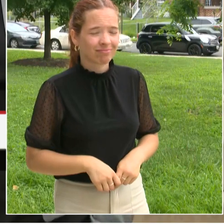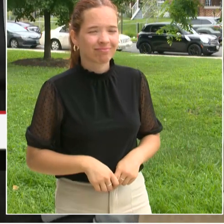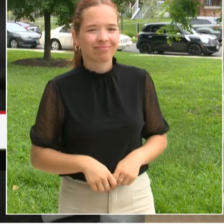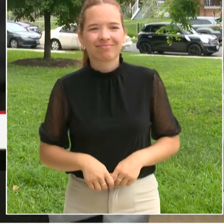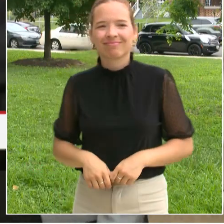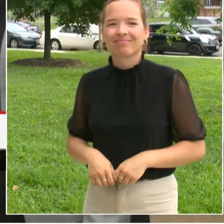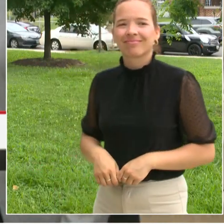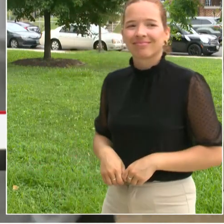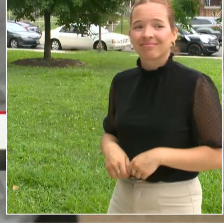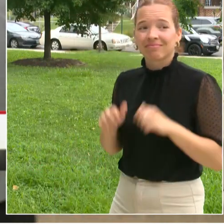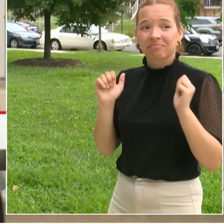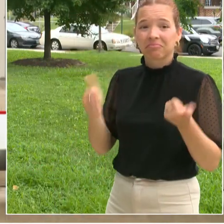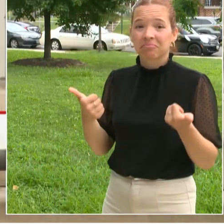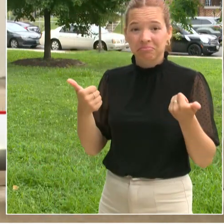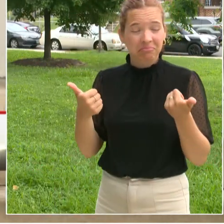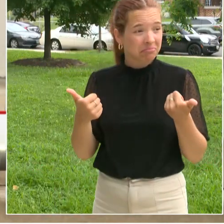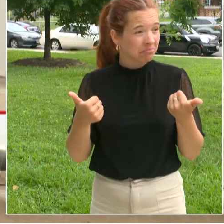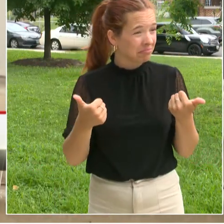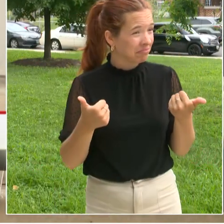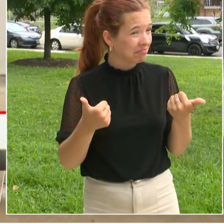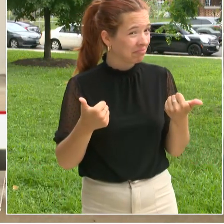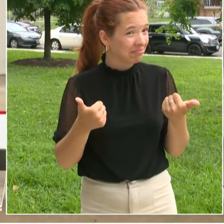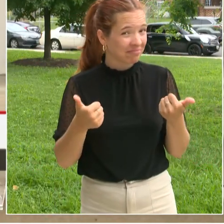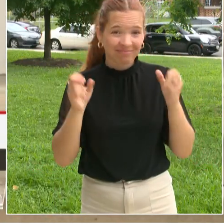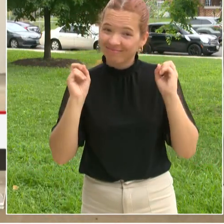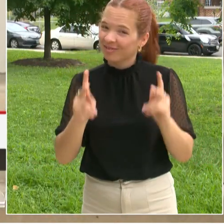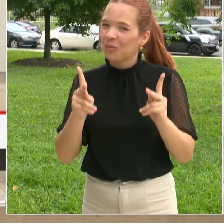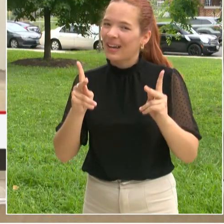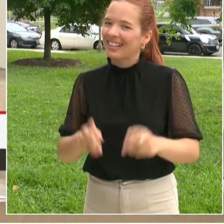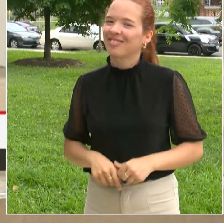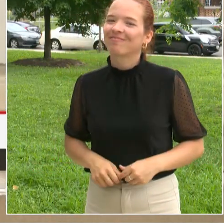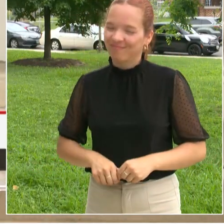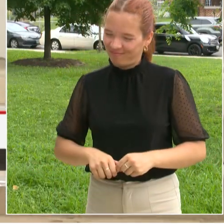you thank you